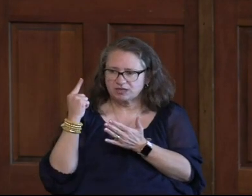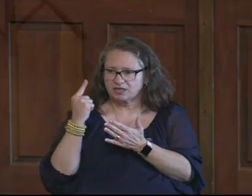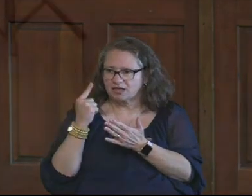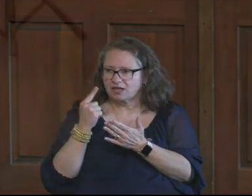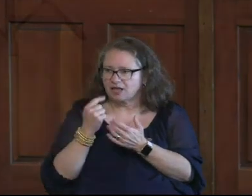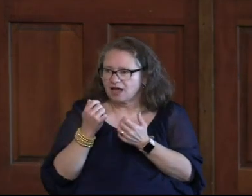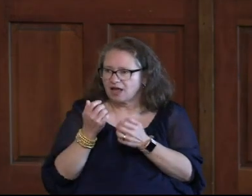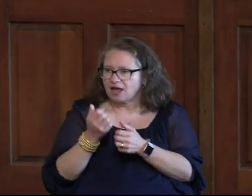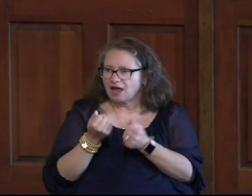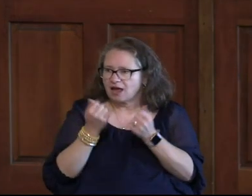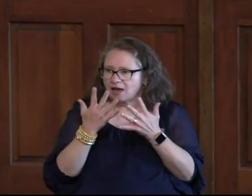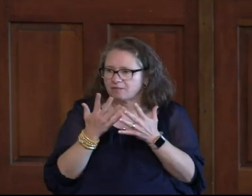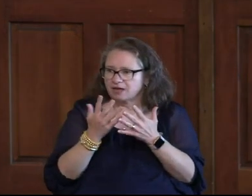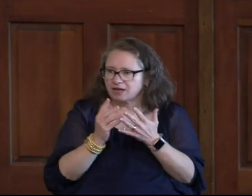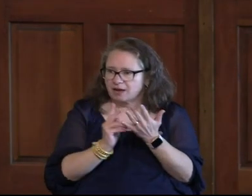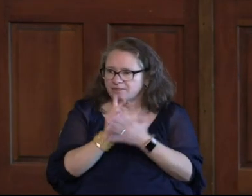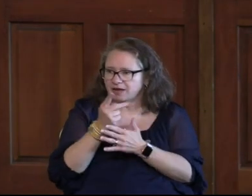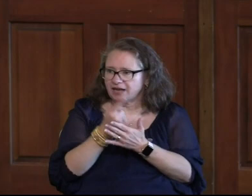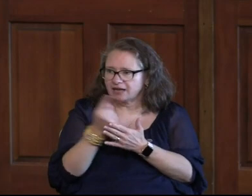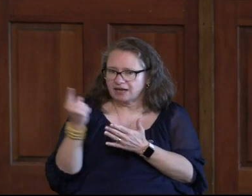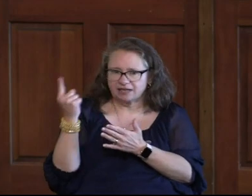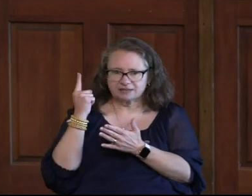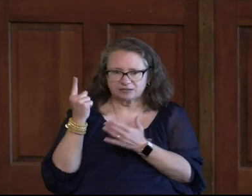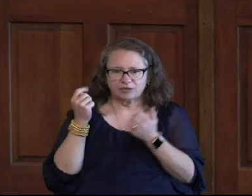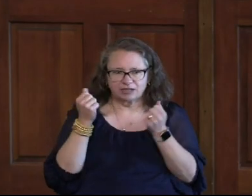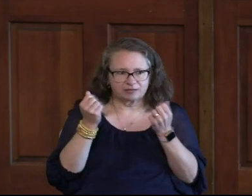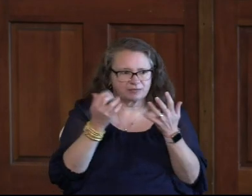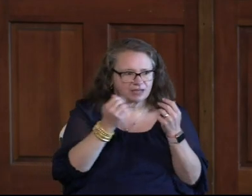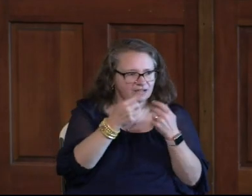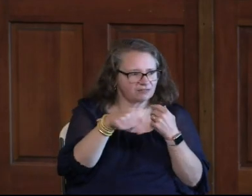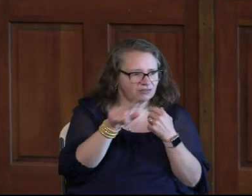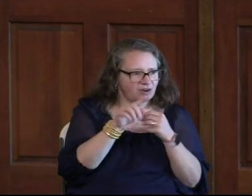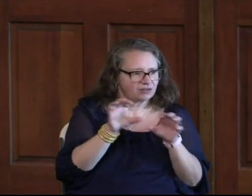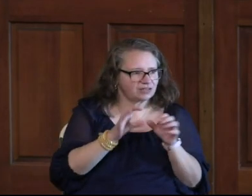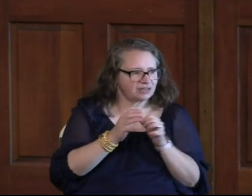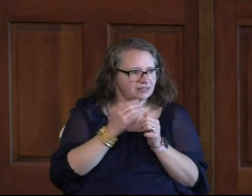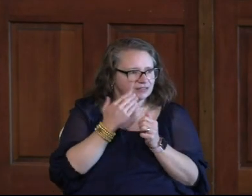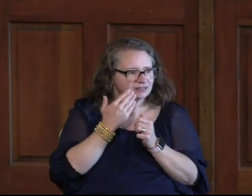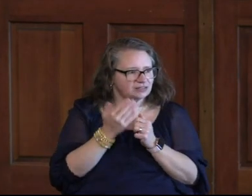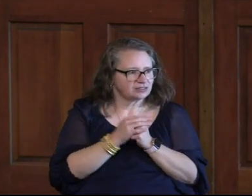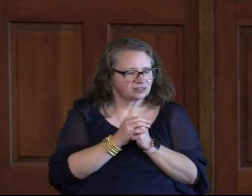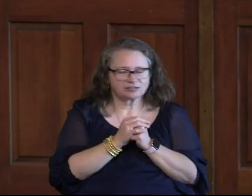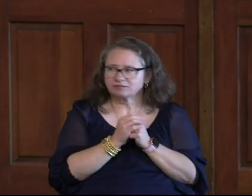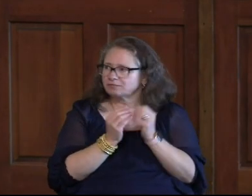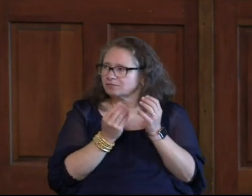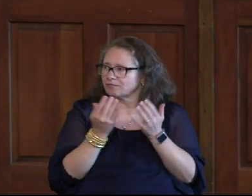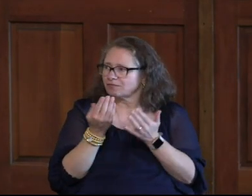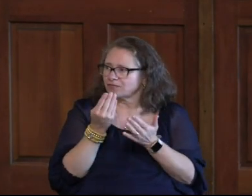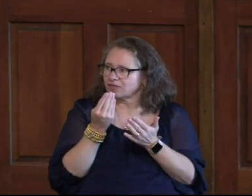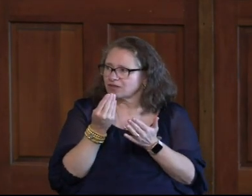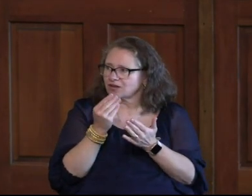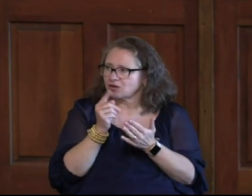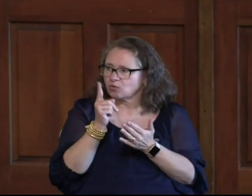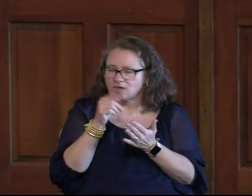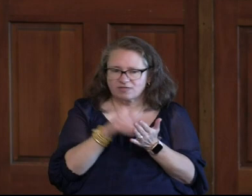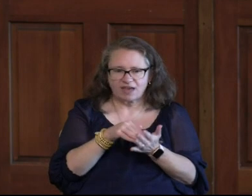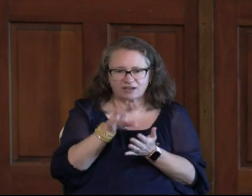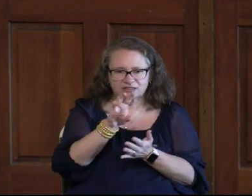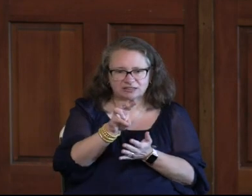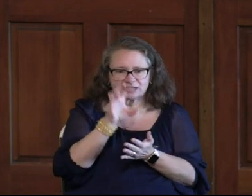how many of you got a plant last week? Yeah, a lot of you did That's good We raised $1